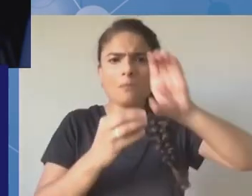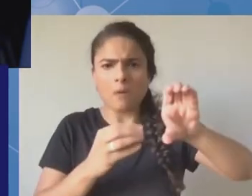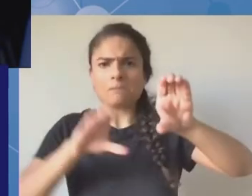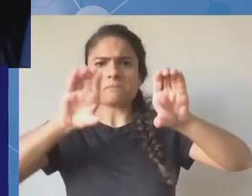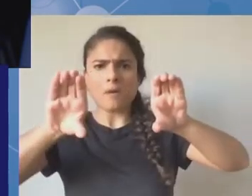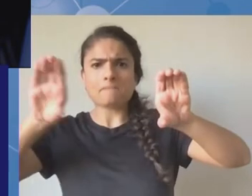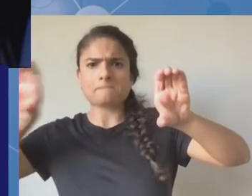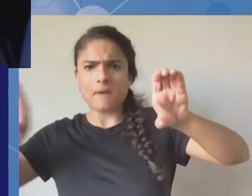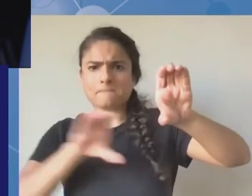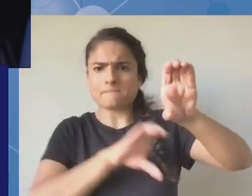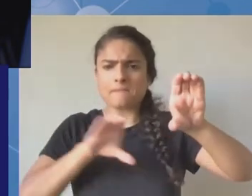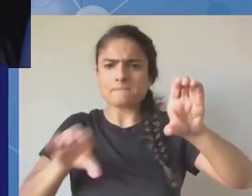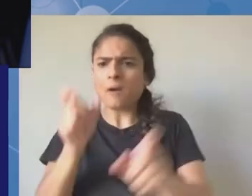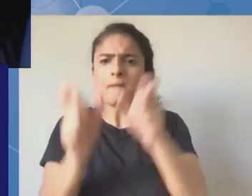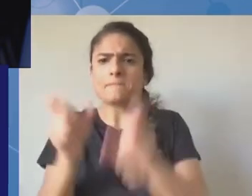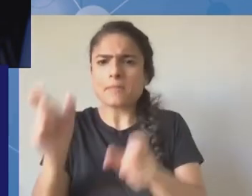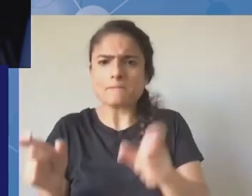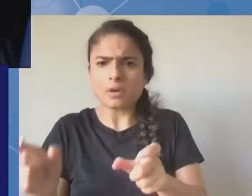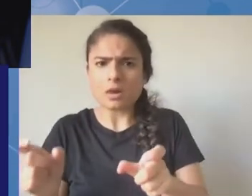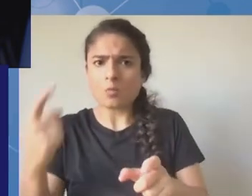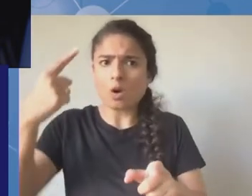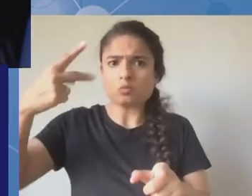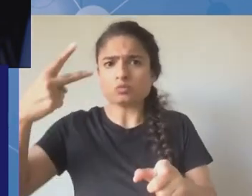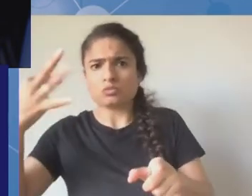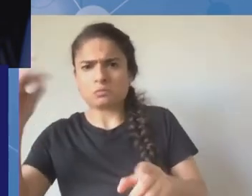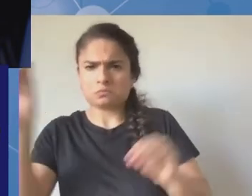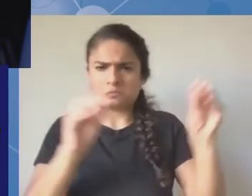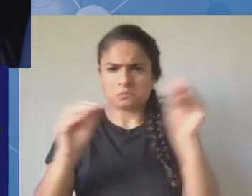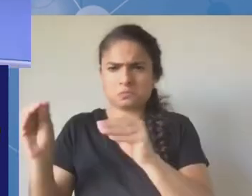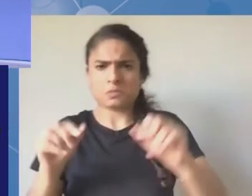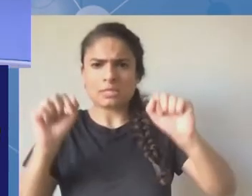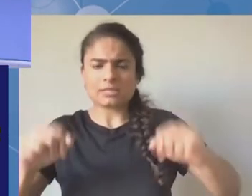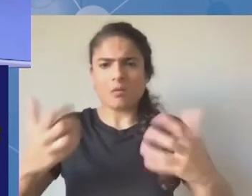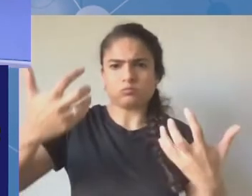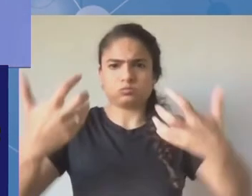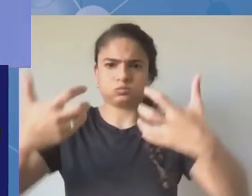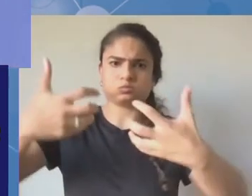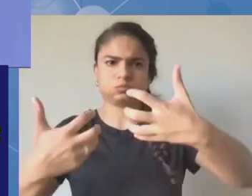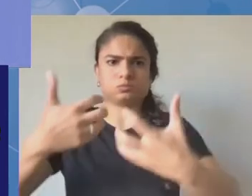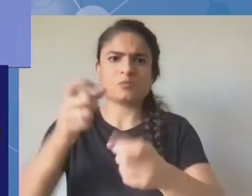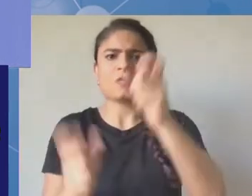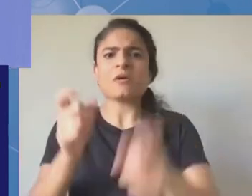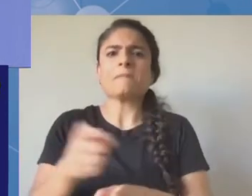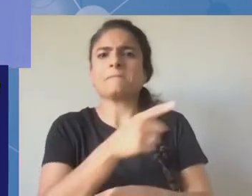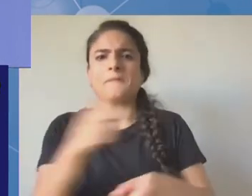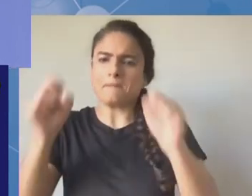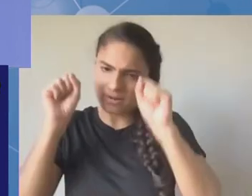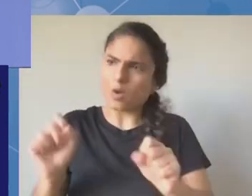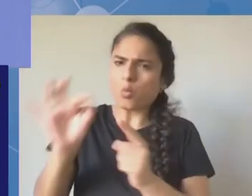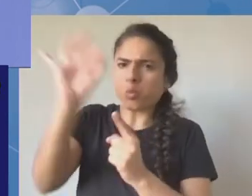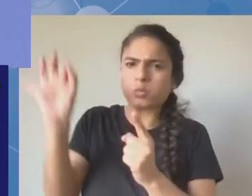the power to actually cause some change so that's the point thank you uh thank you very much lili